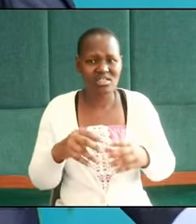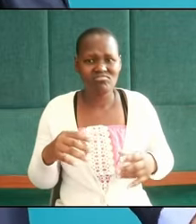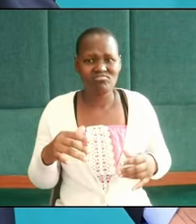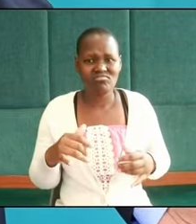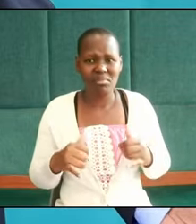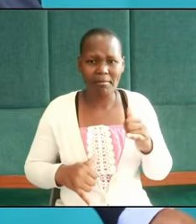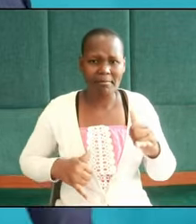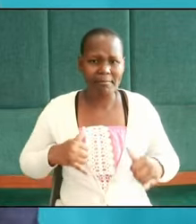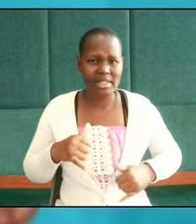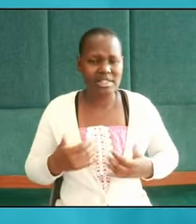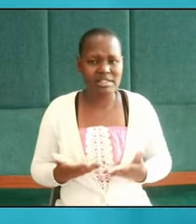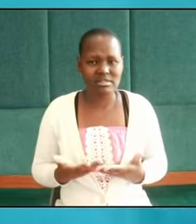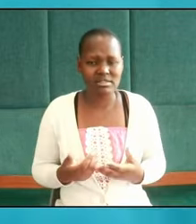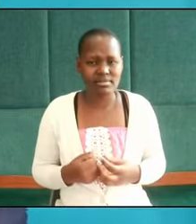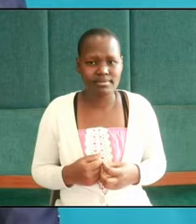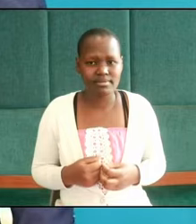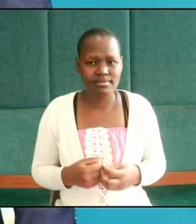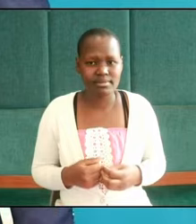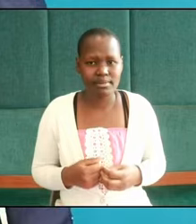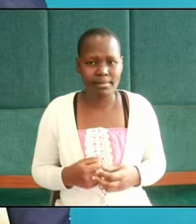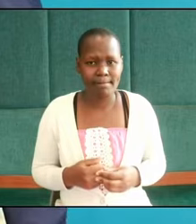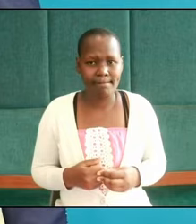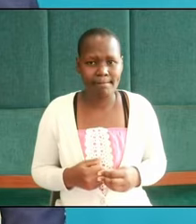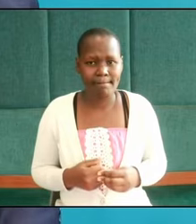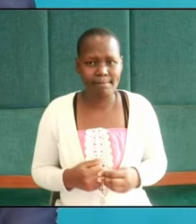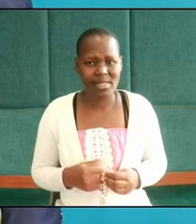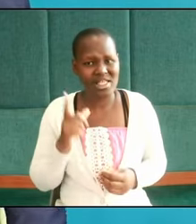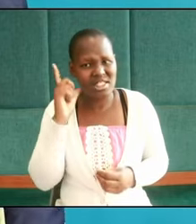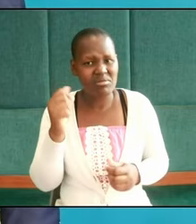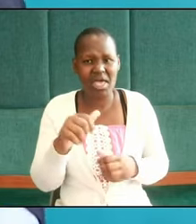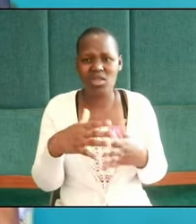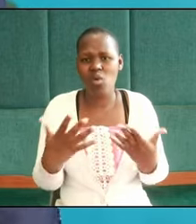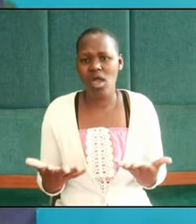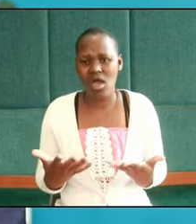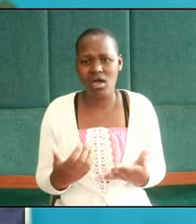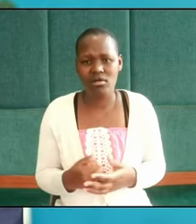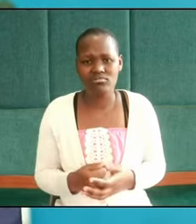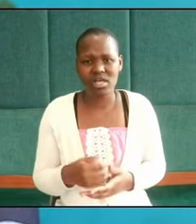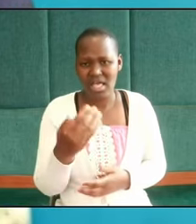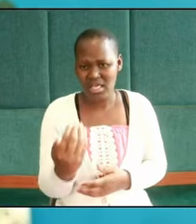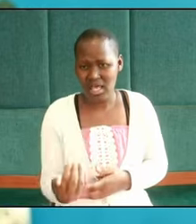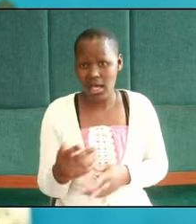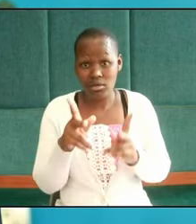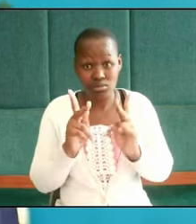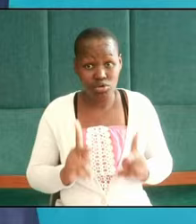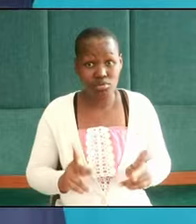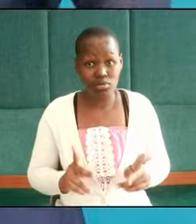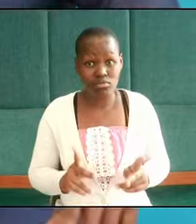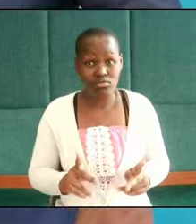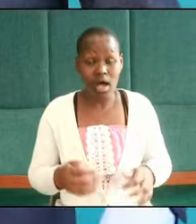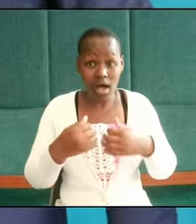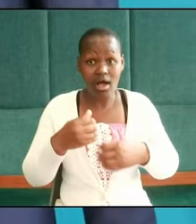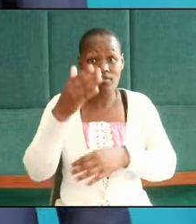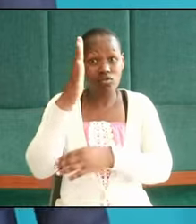to sleep around young people we have a